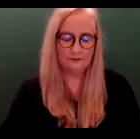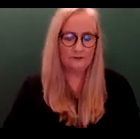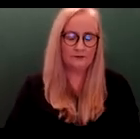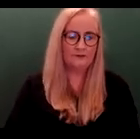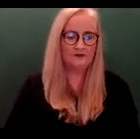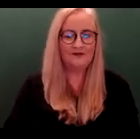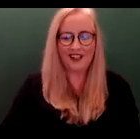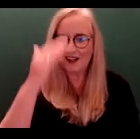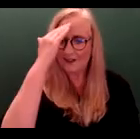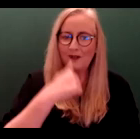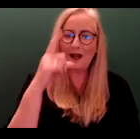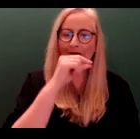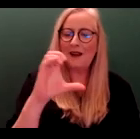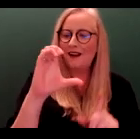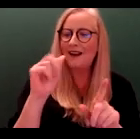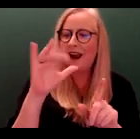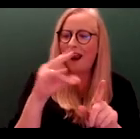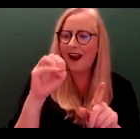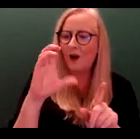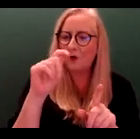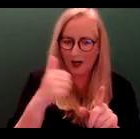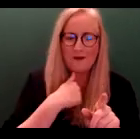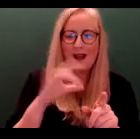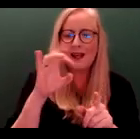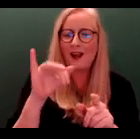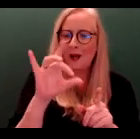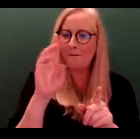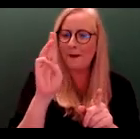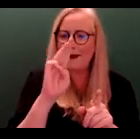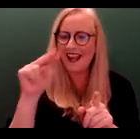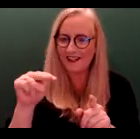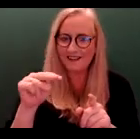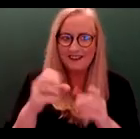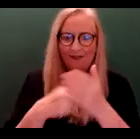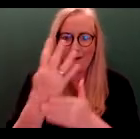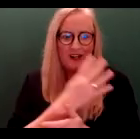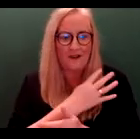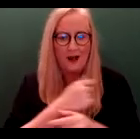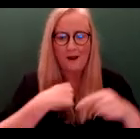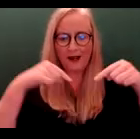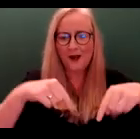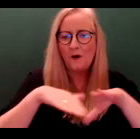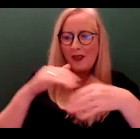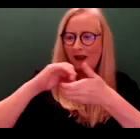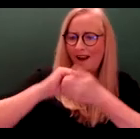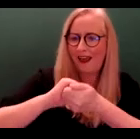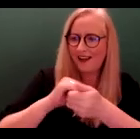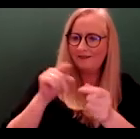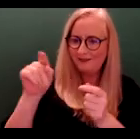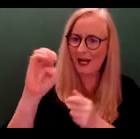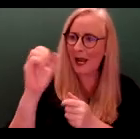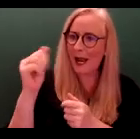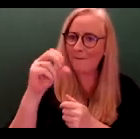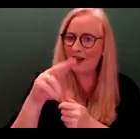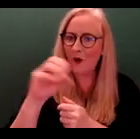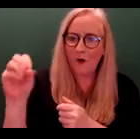Hi, my name is Caroline Toll, I'm the Kerry PPN Development Officer and I'm here with my colleague Eamonn O'Keefe,